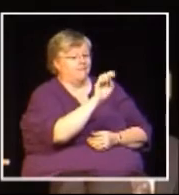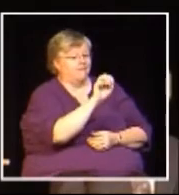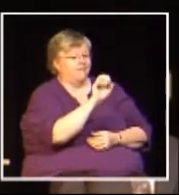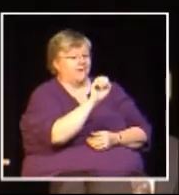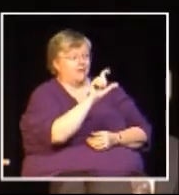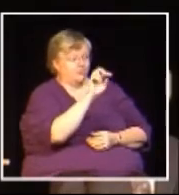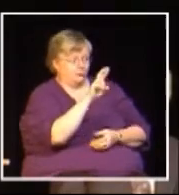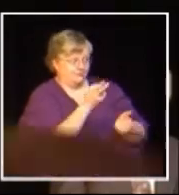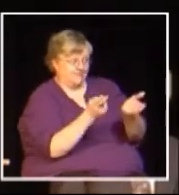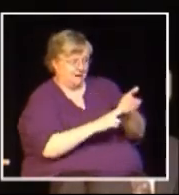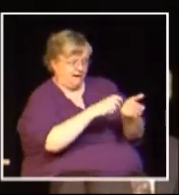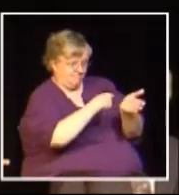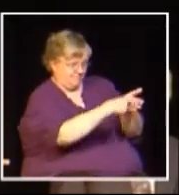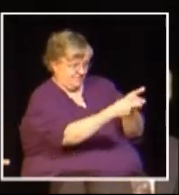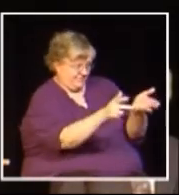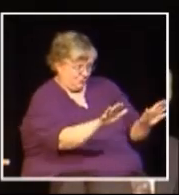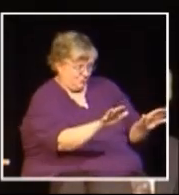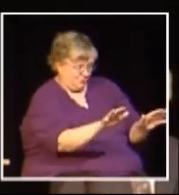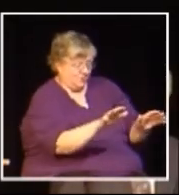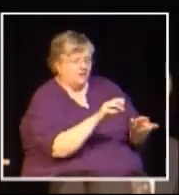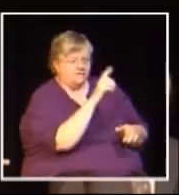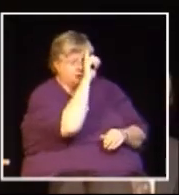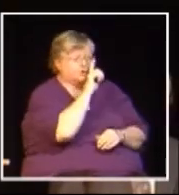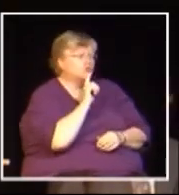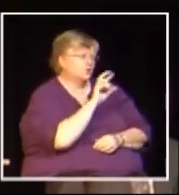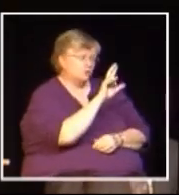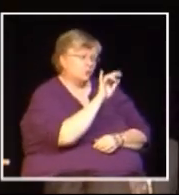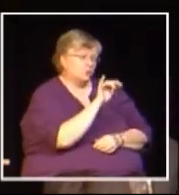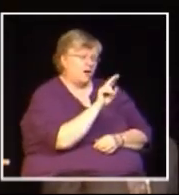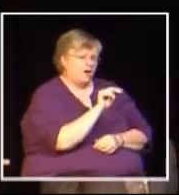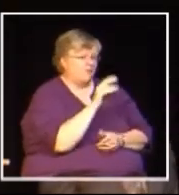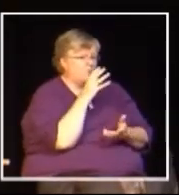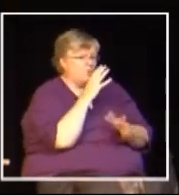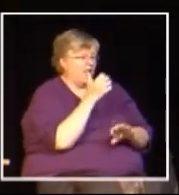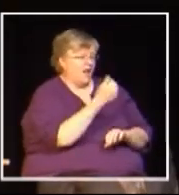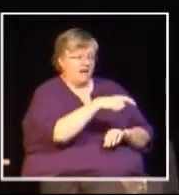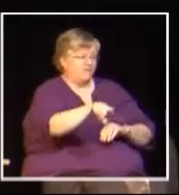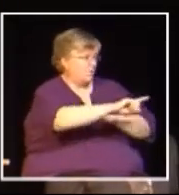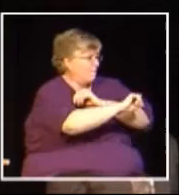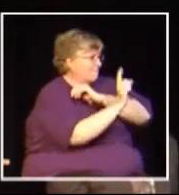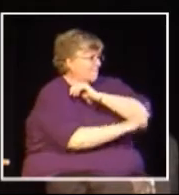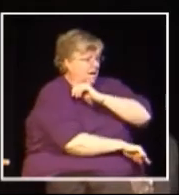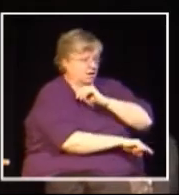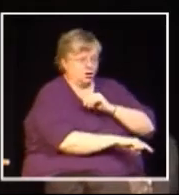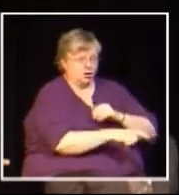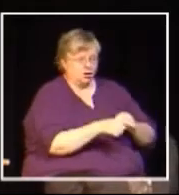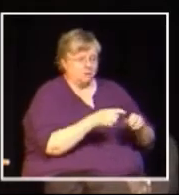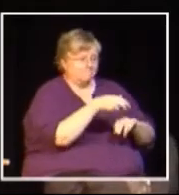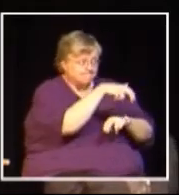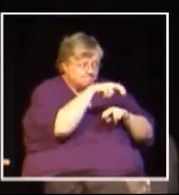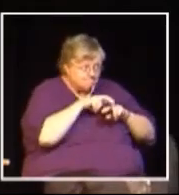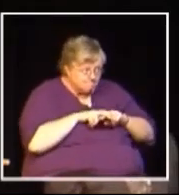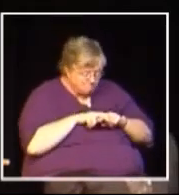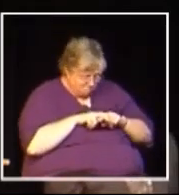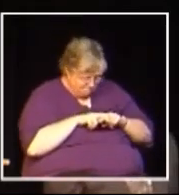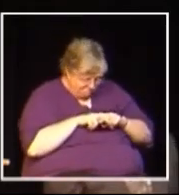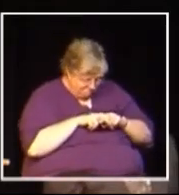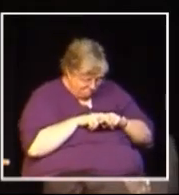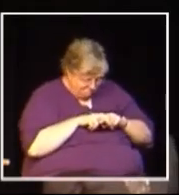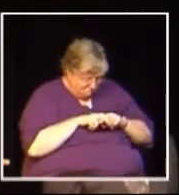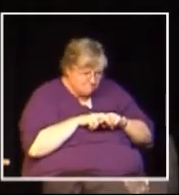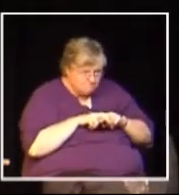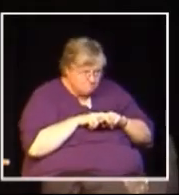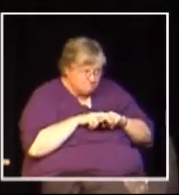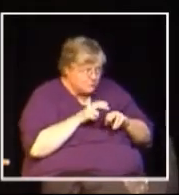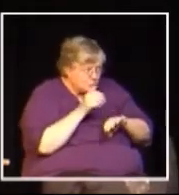year. Because this is not only a hockey stick, it's not just any hockey stick, this is a Vancouver Canucks hockey stick,